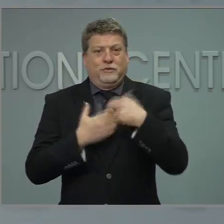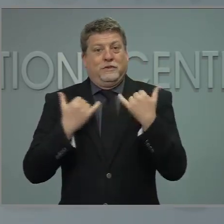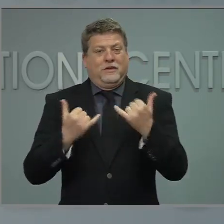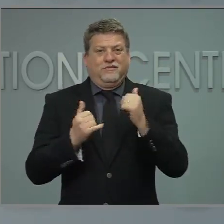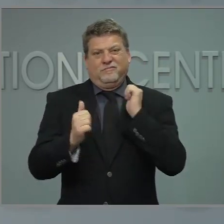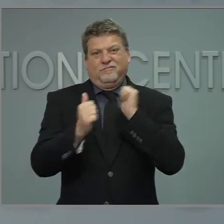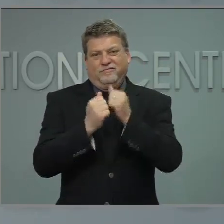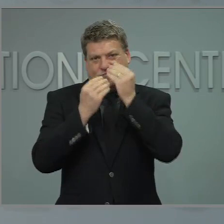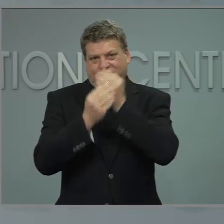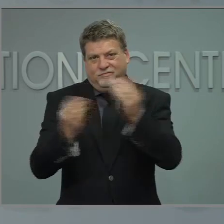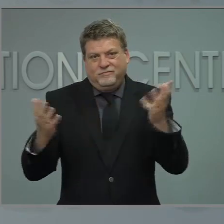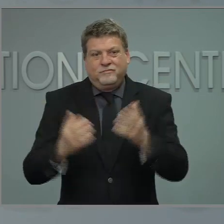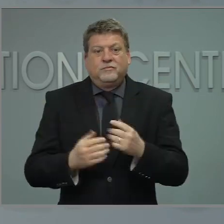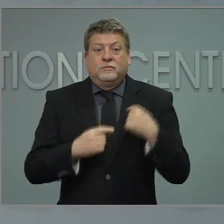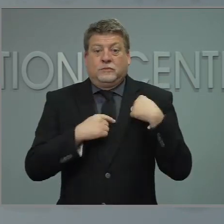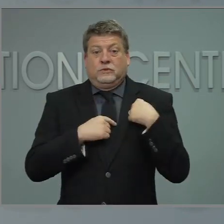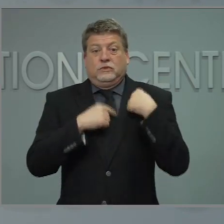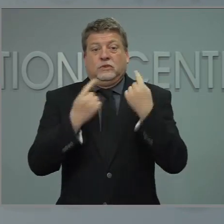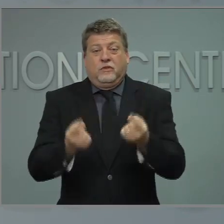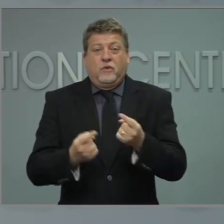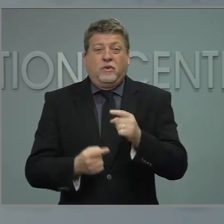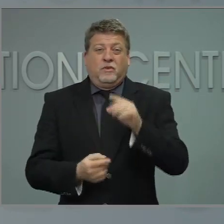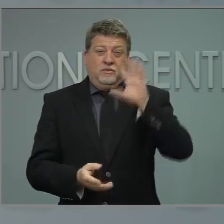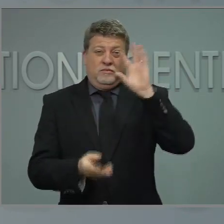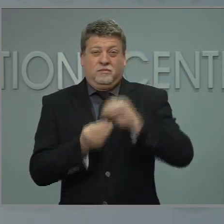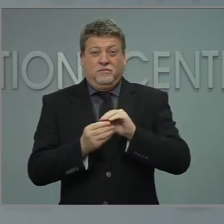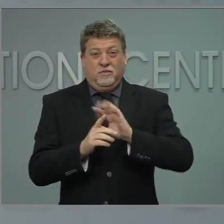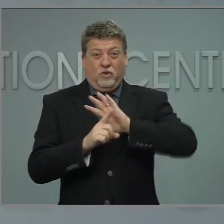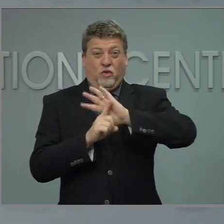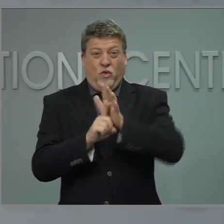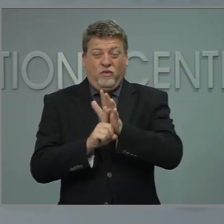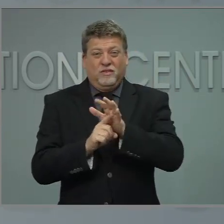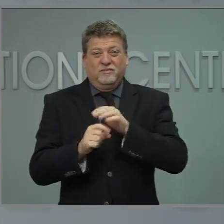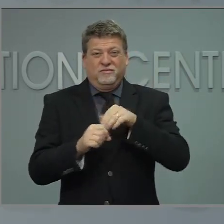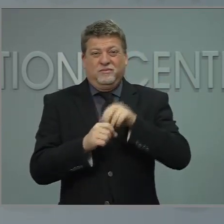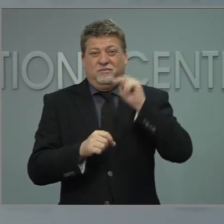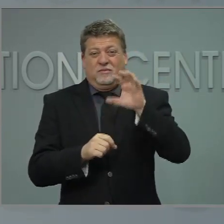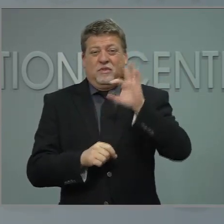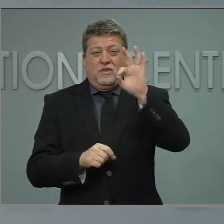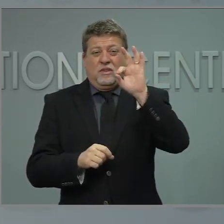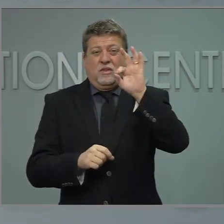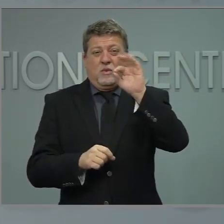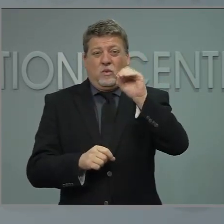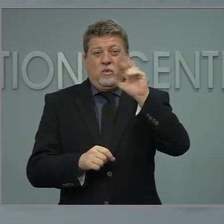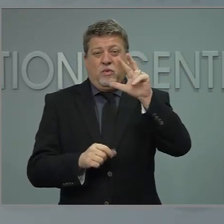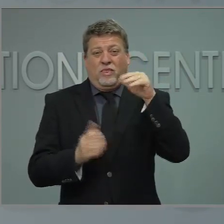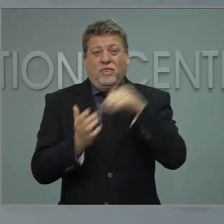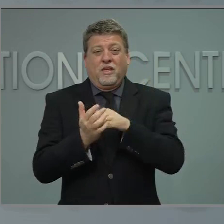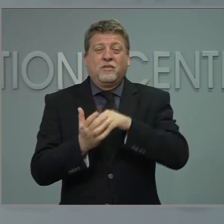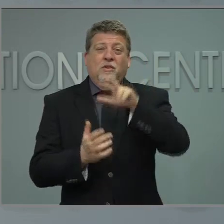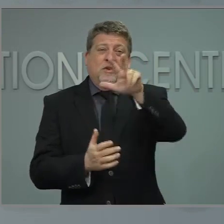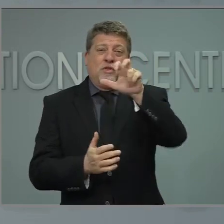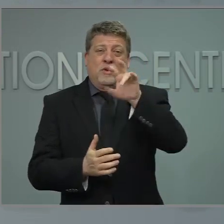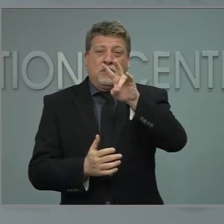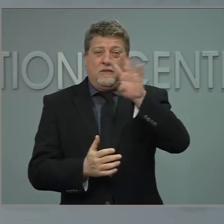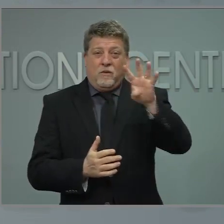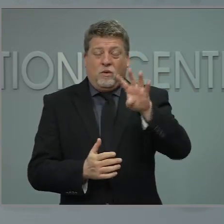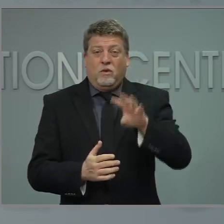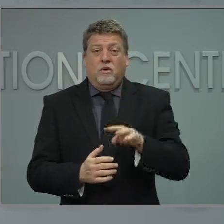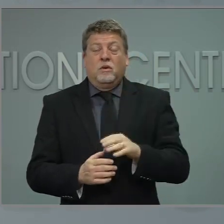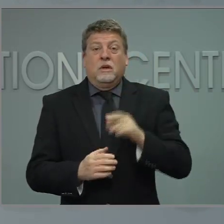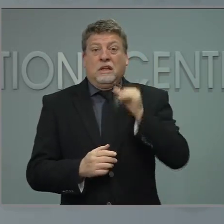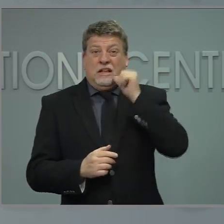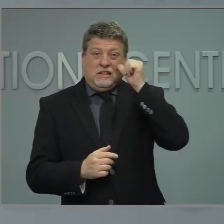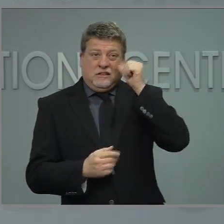,374 COVID-19 cases, 2,112 new cases reported since yesterday,